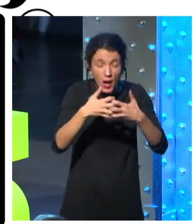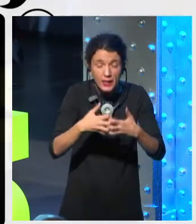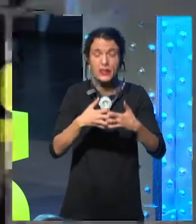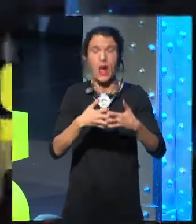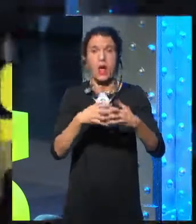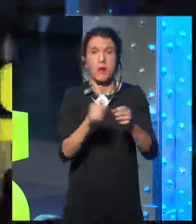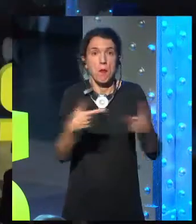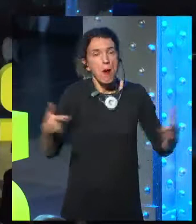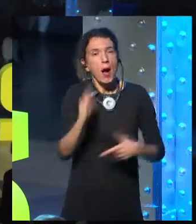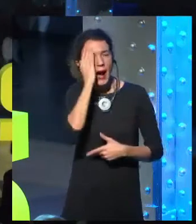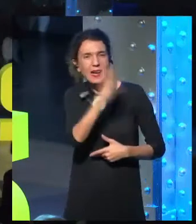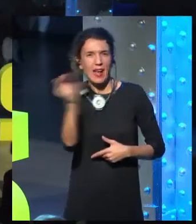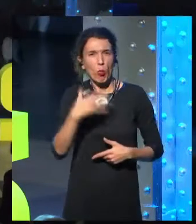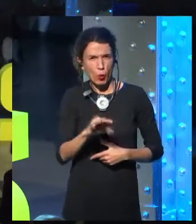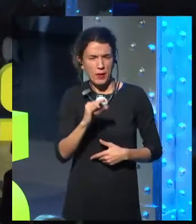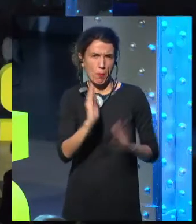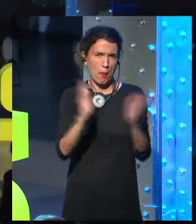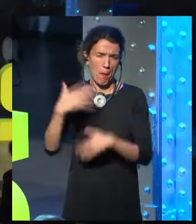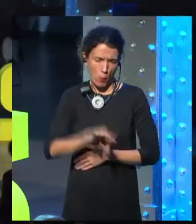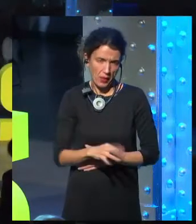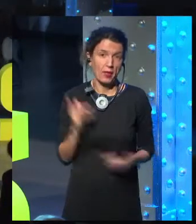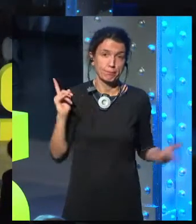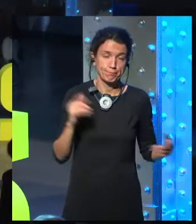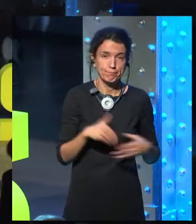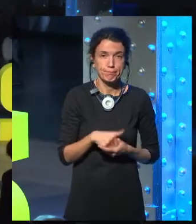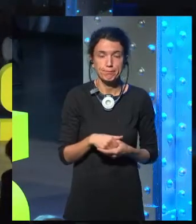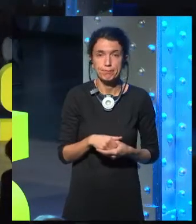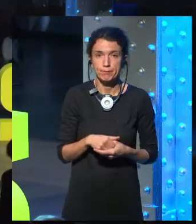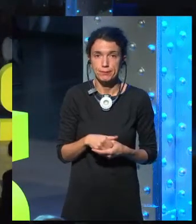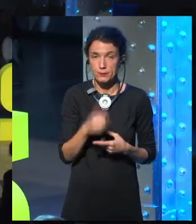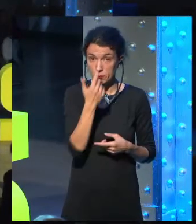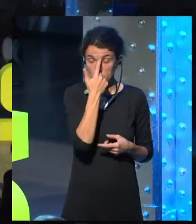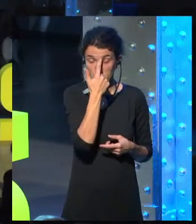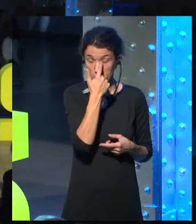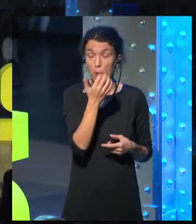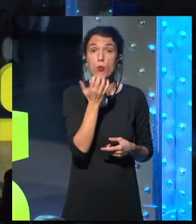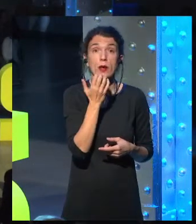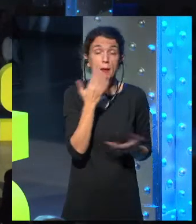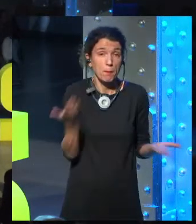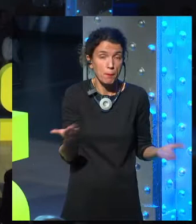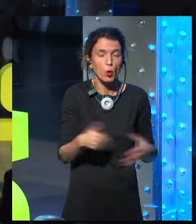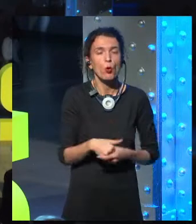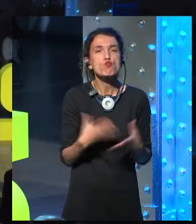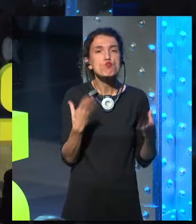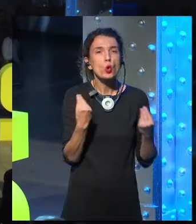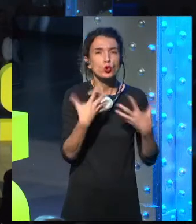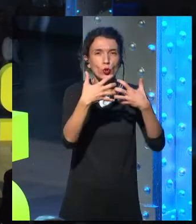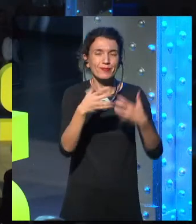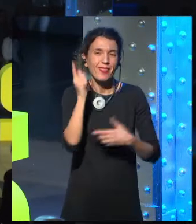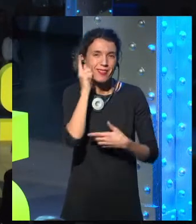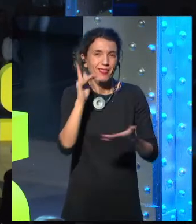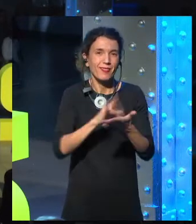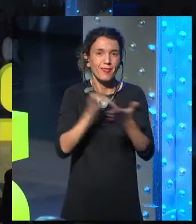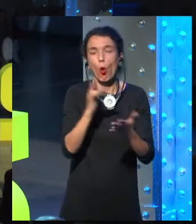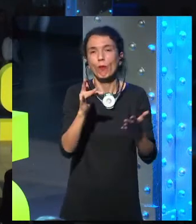And then finally, everything is giving you a different alert that's not compatible. Imagine having to sell your house and